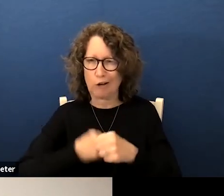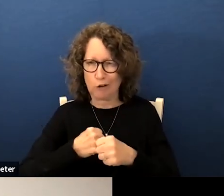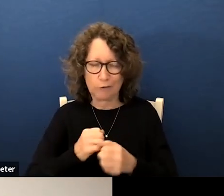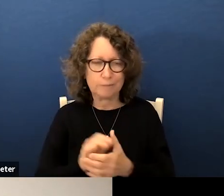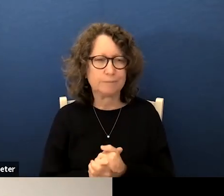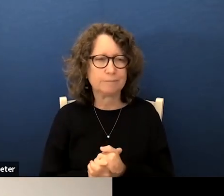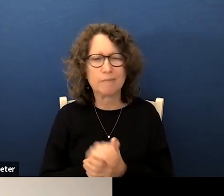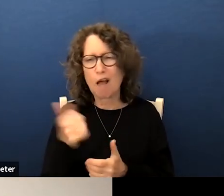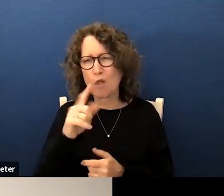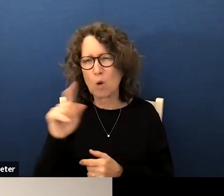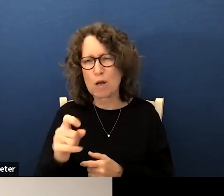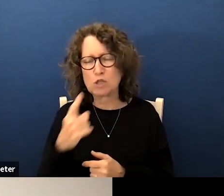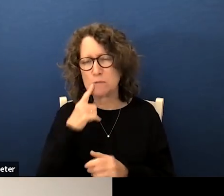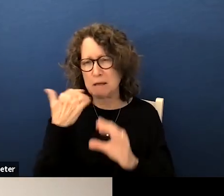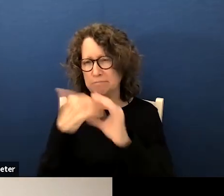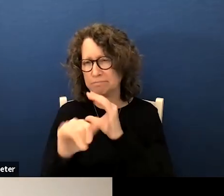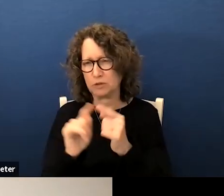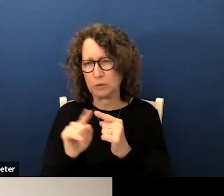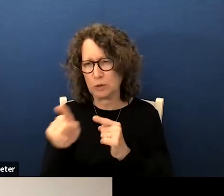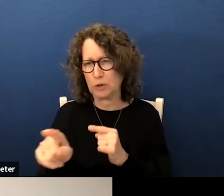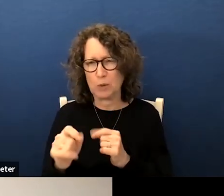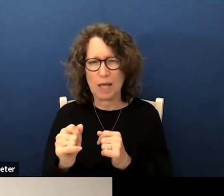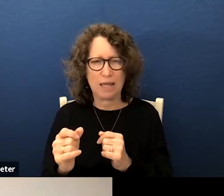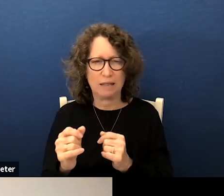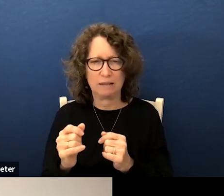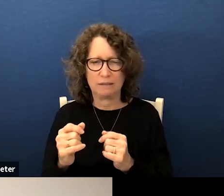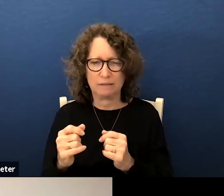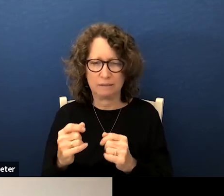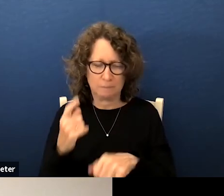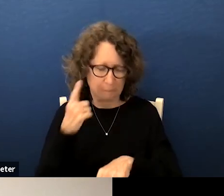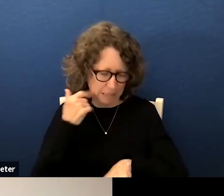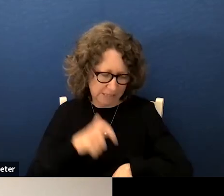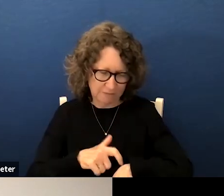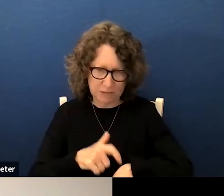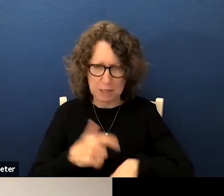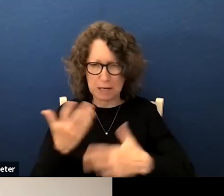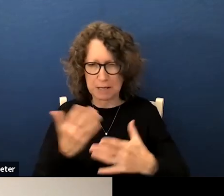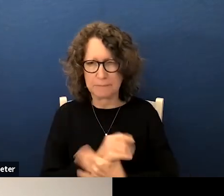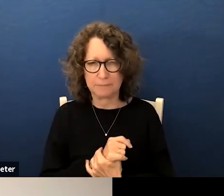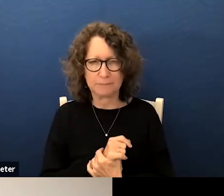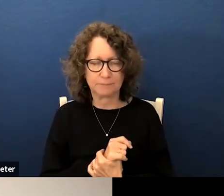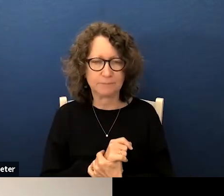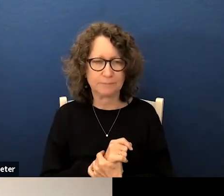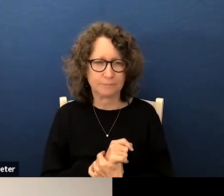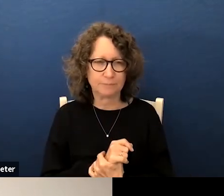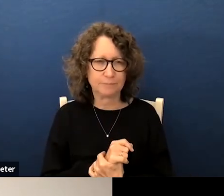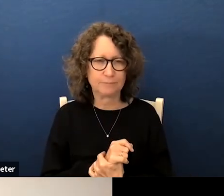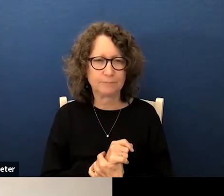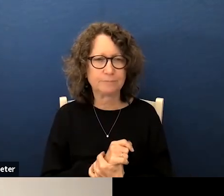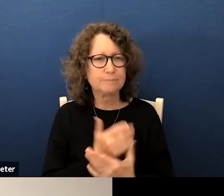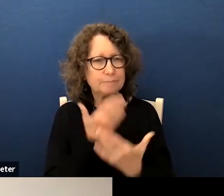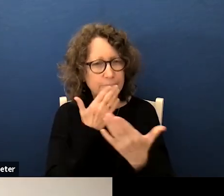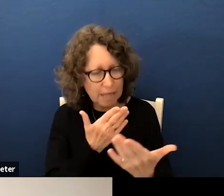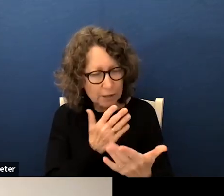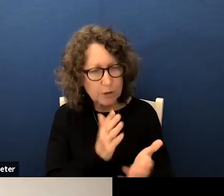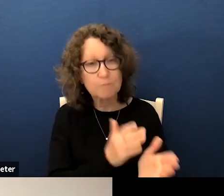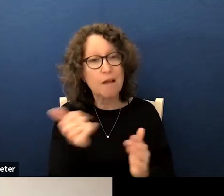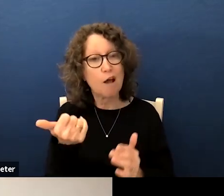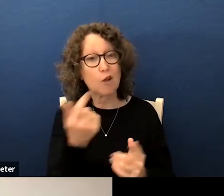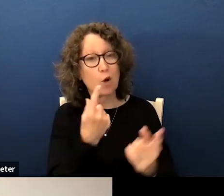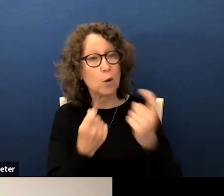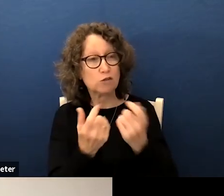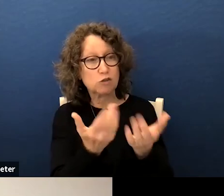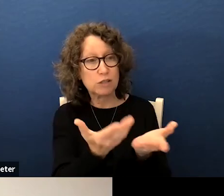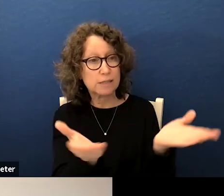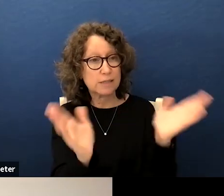other questions but i will email them to you in the interest of time so thank you thank you miss alvarez other questions